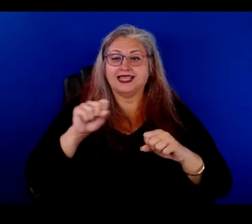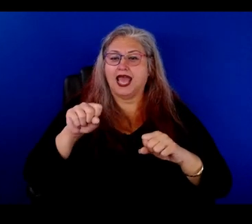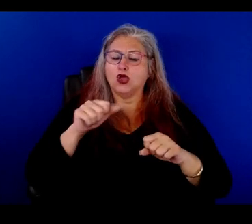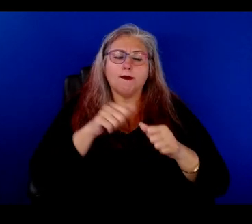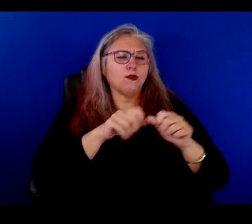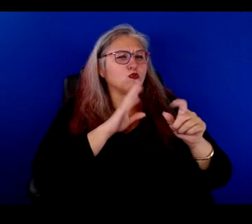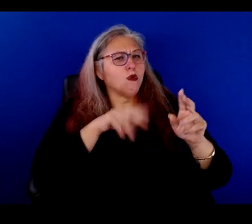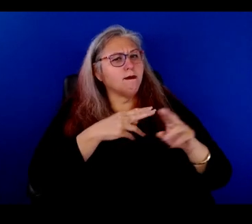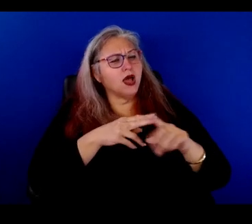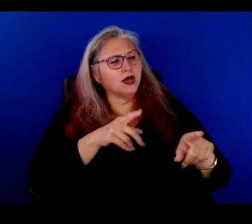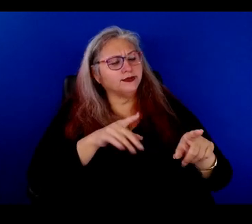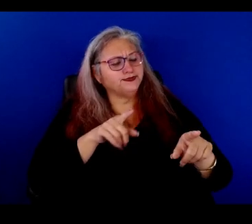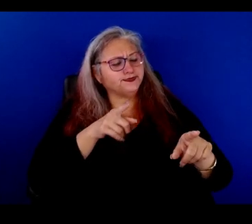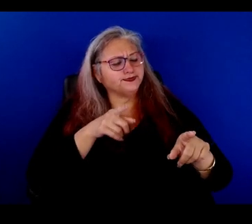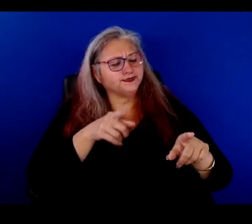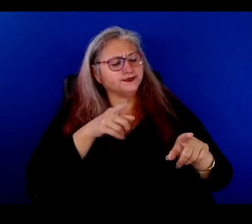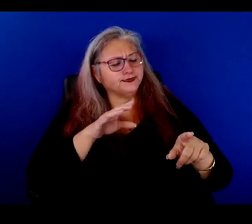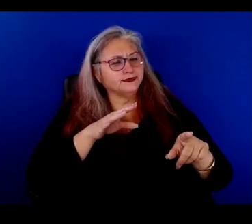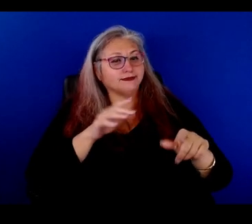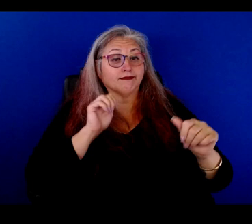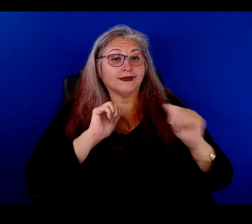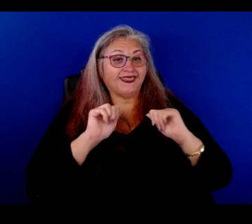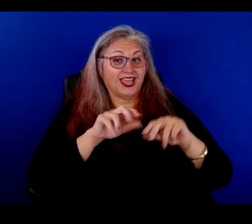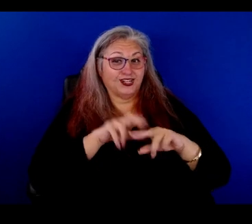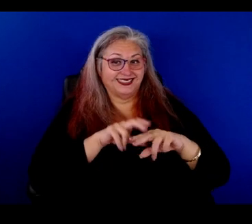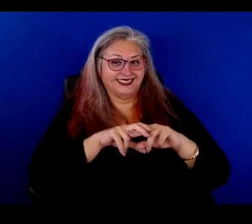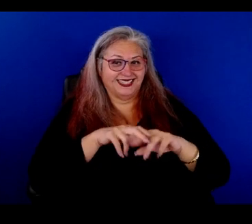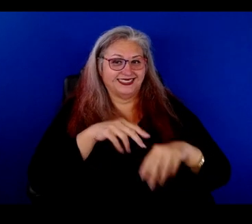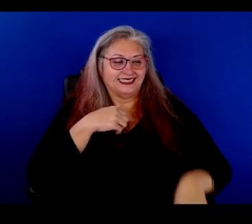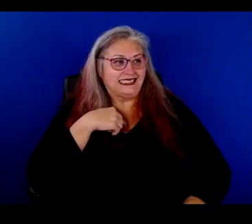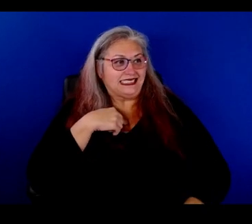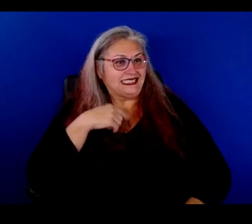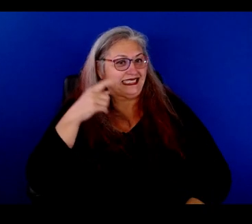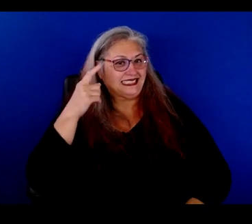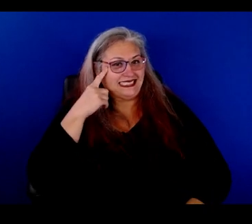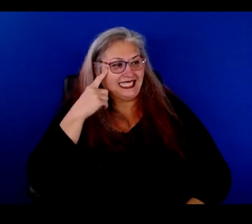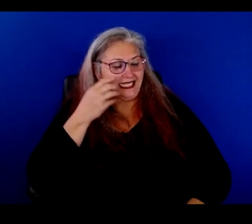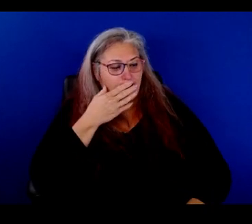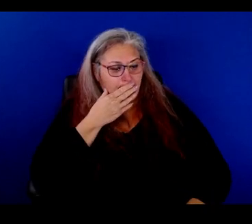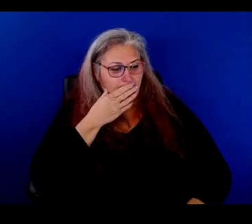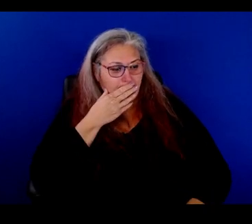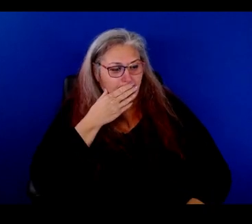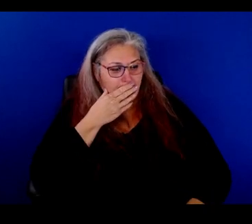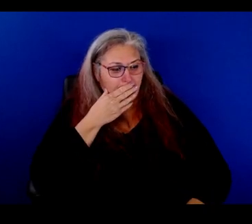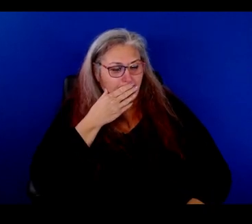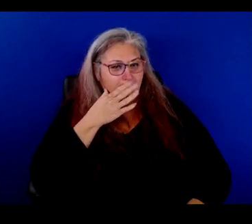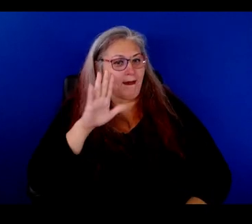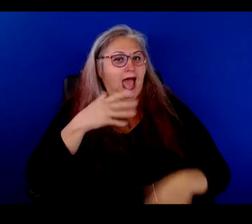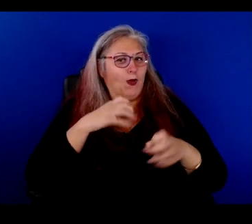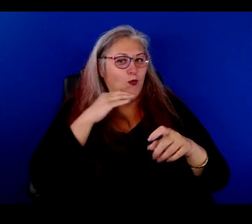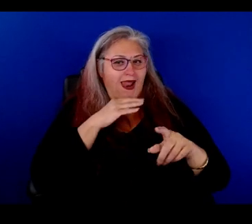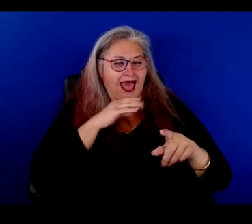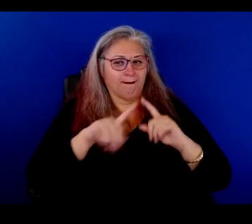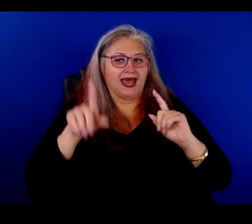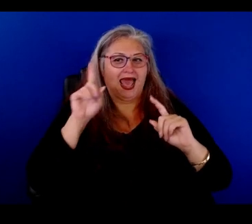those, you talk about those, uh, theater seats. I think, you know, don't get me to lie in again, but